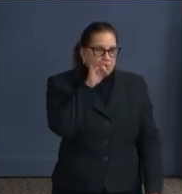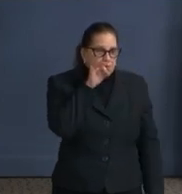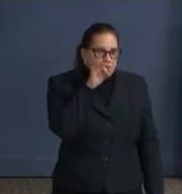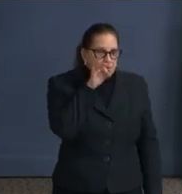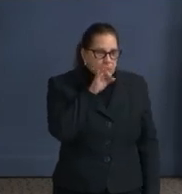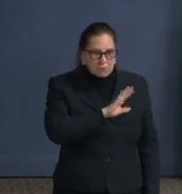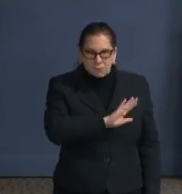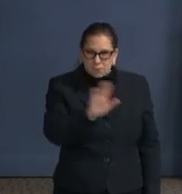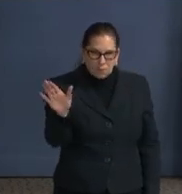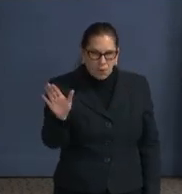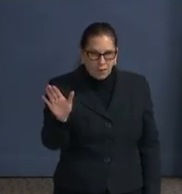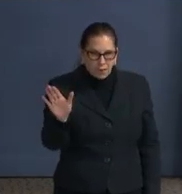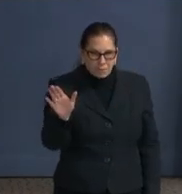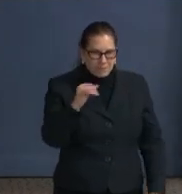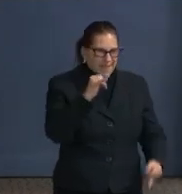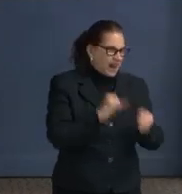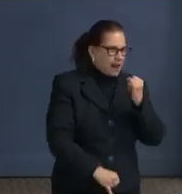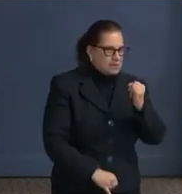Yes,